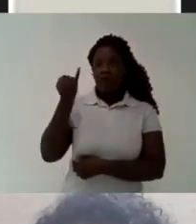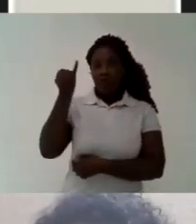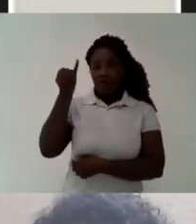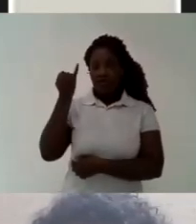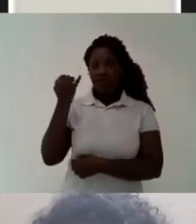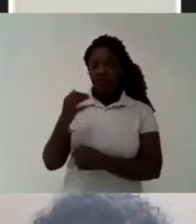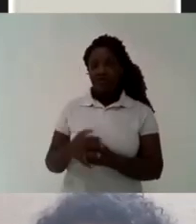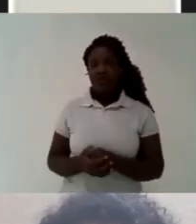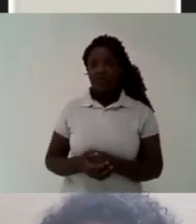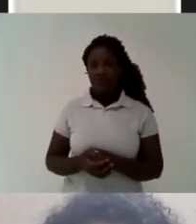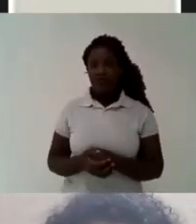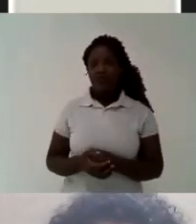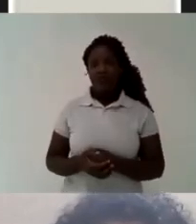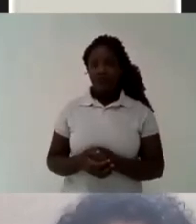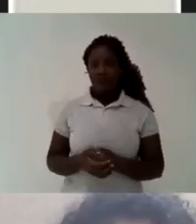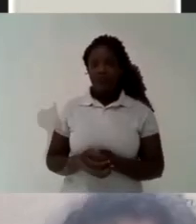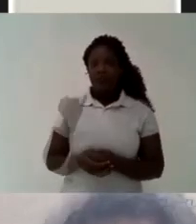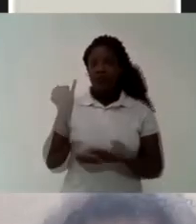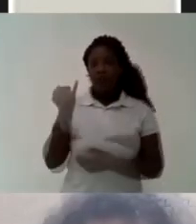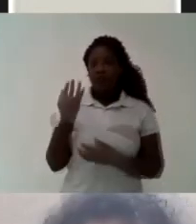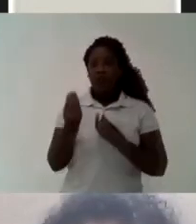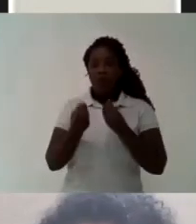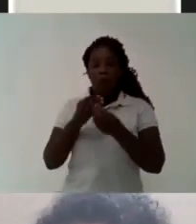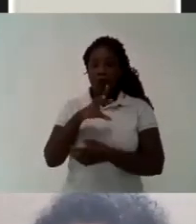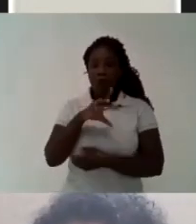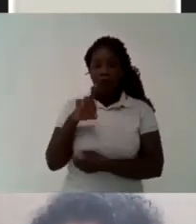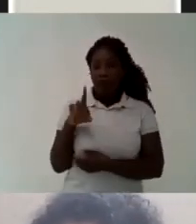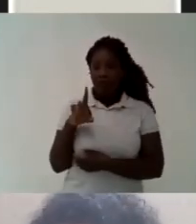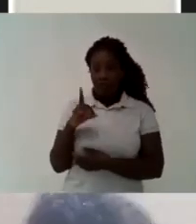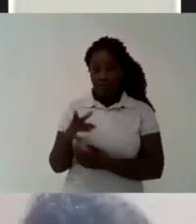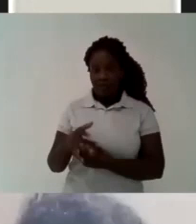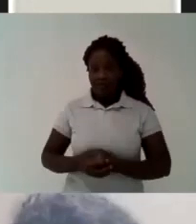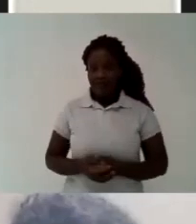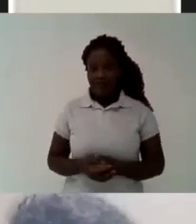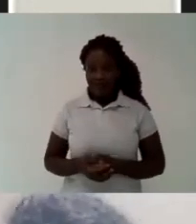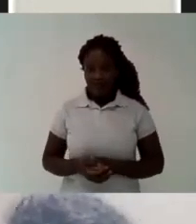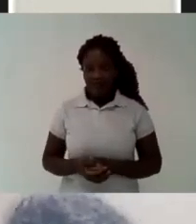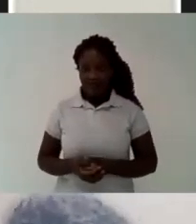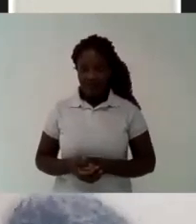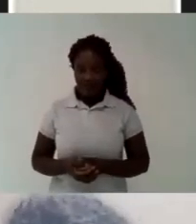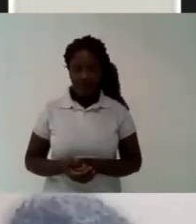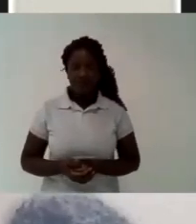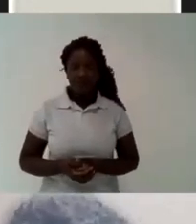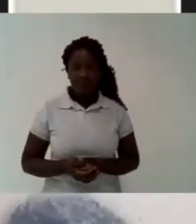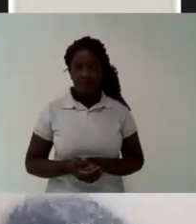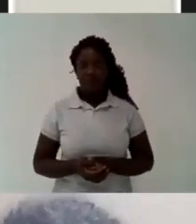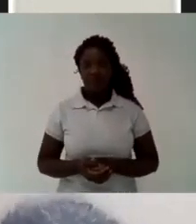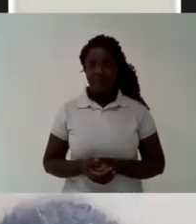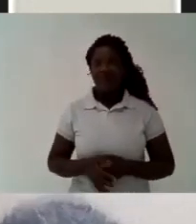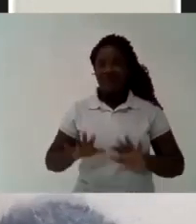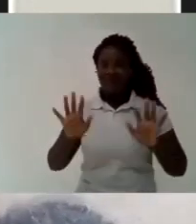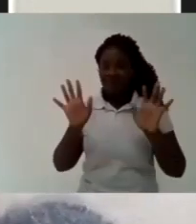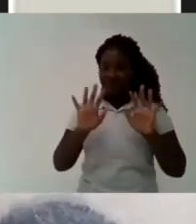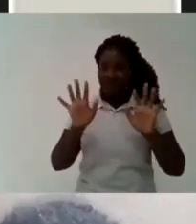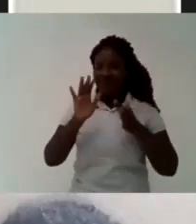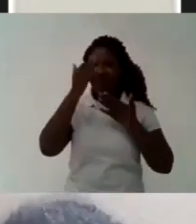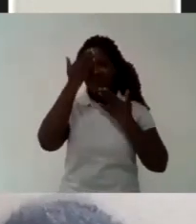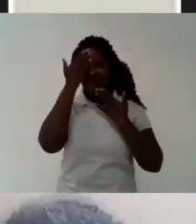So basically I want to understand how do you all how do you coordinate this role